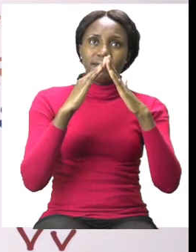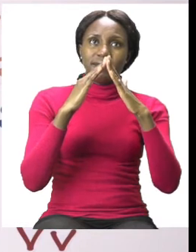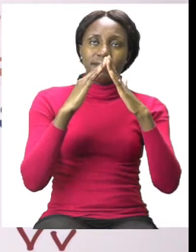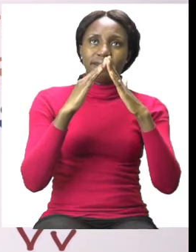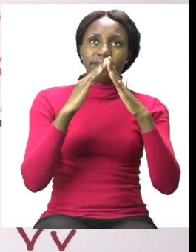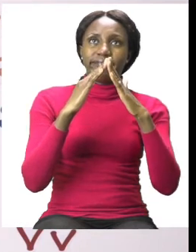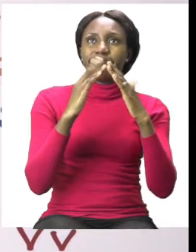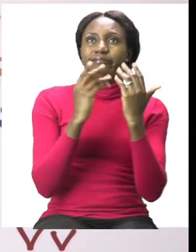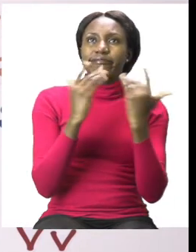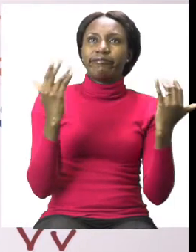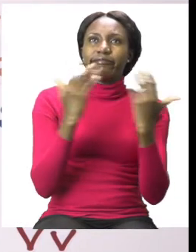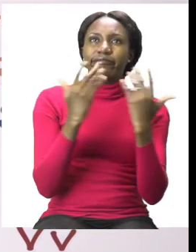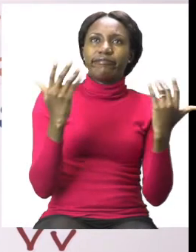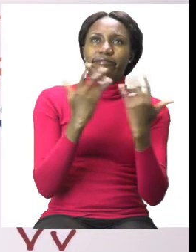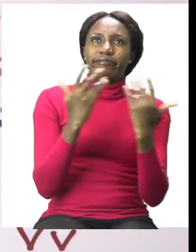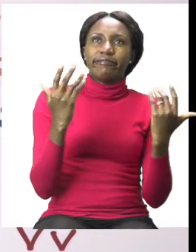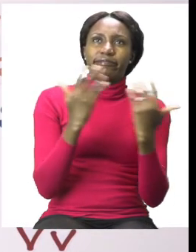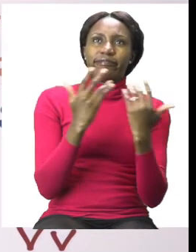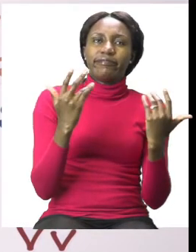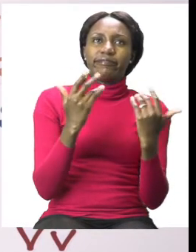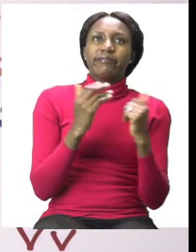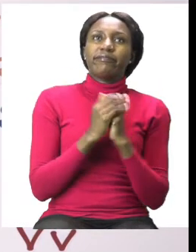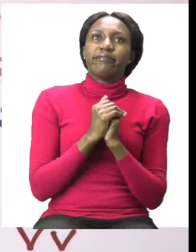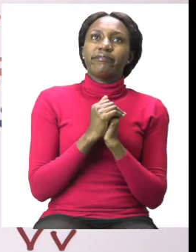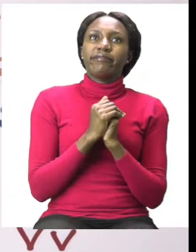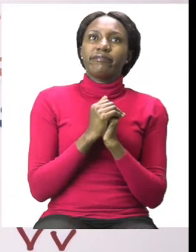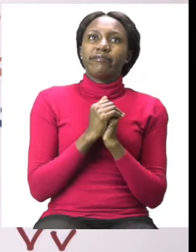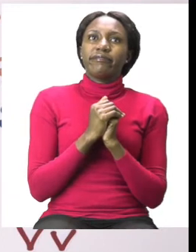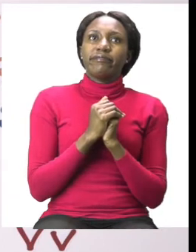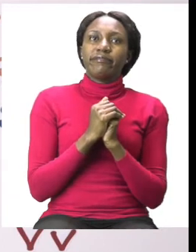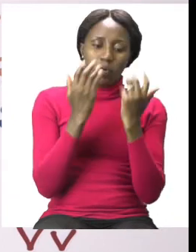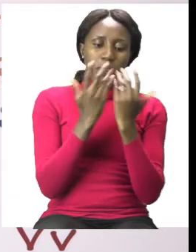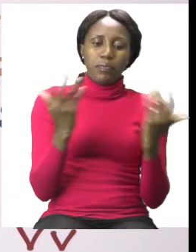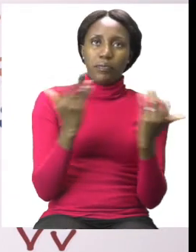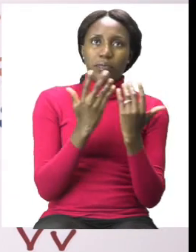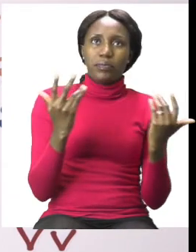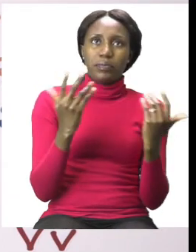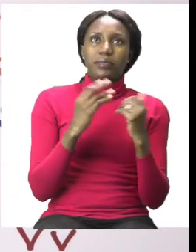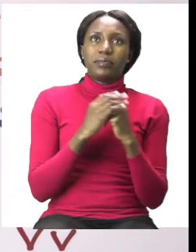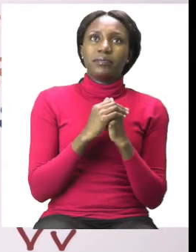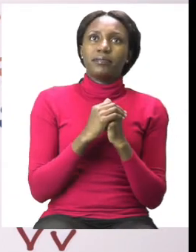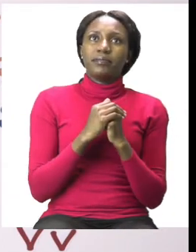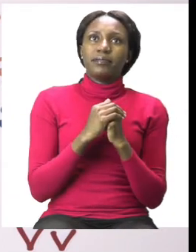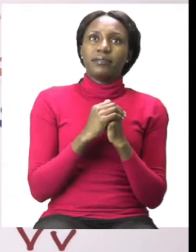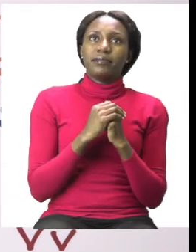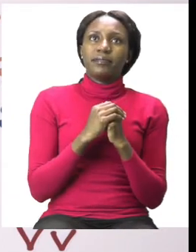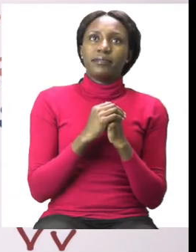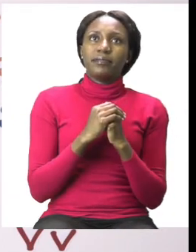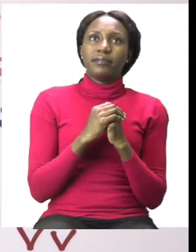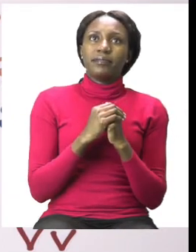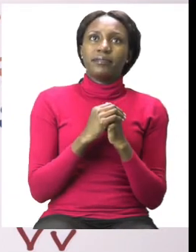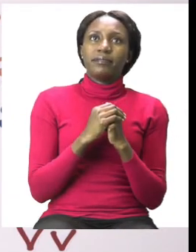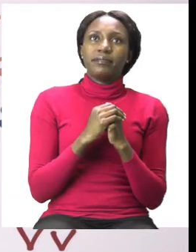color green. You can use the green and green looks like this in a